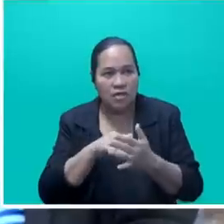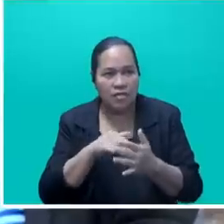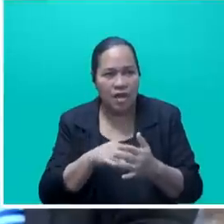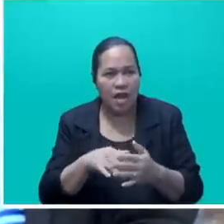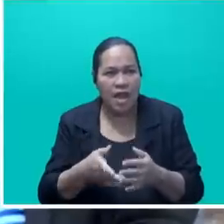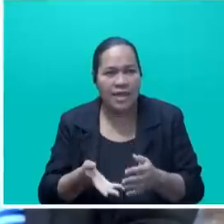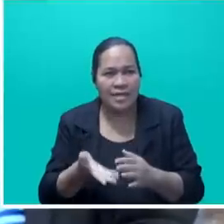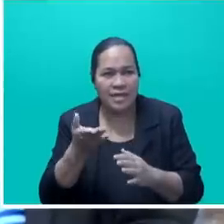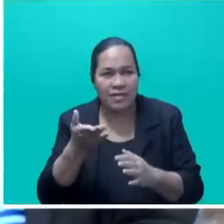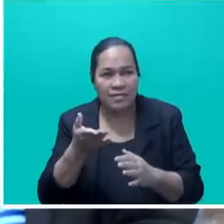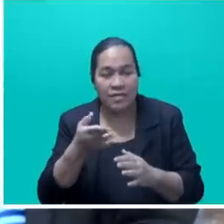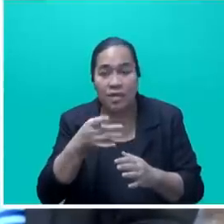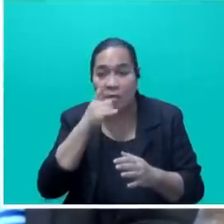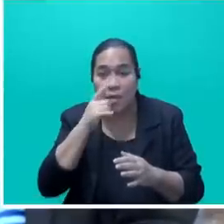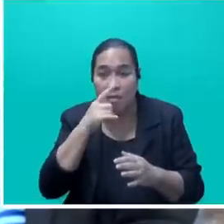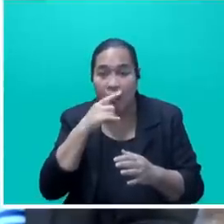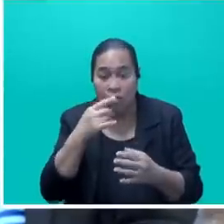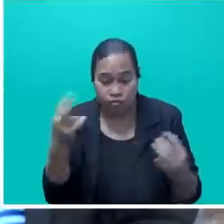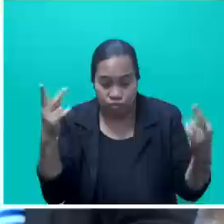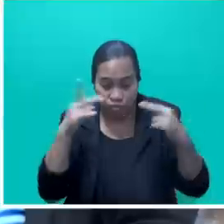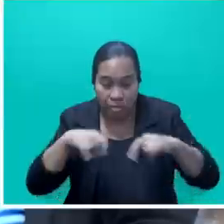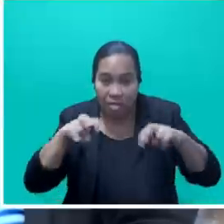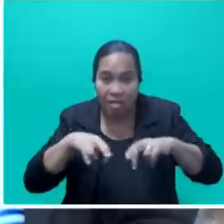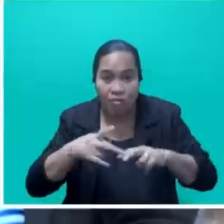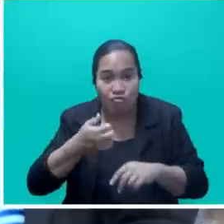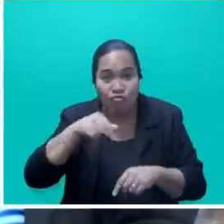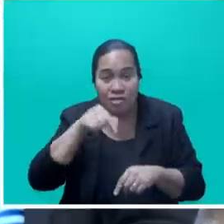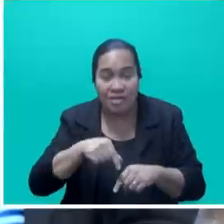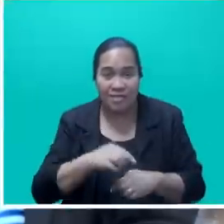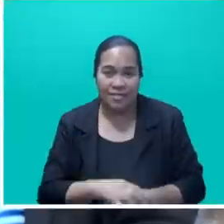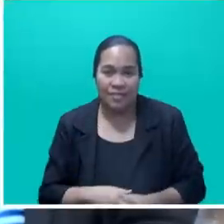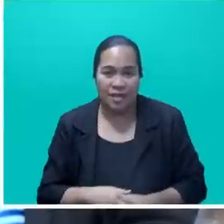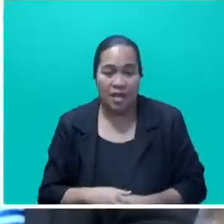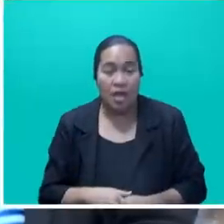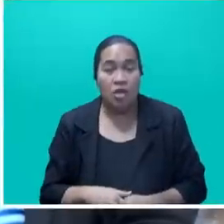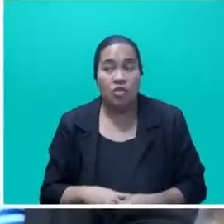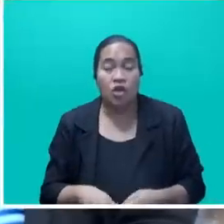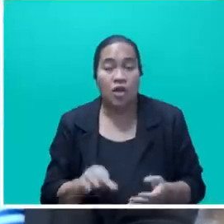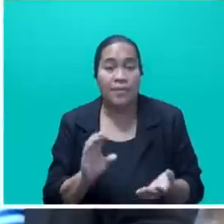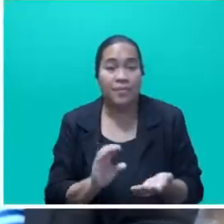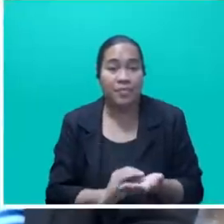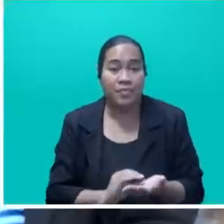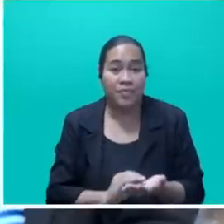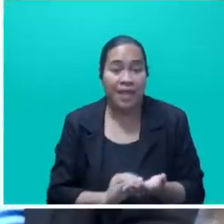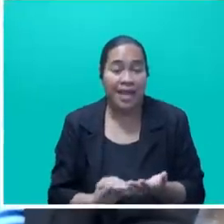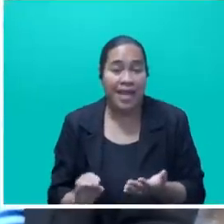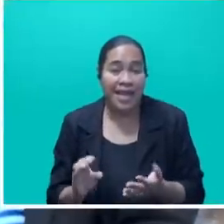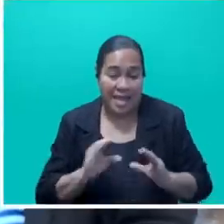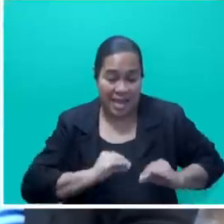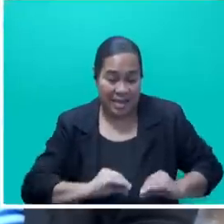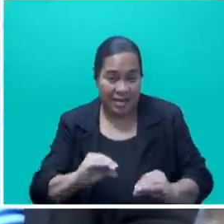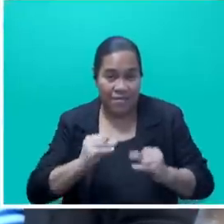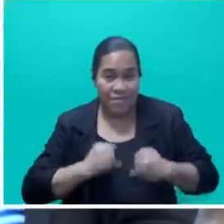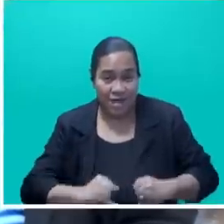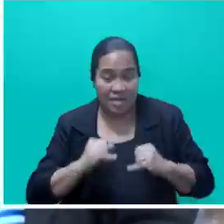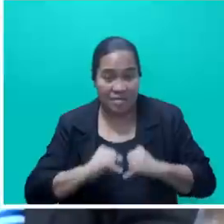lift in new users since the launch of the new campaign. On driving investments, Mr. Speaker, Sir, with an increase